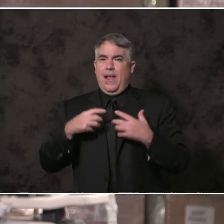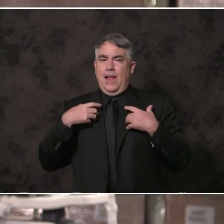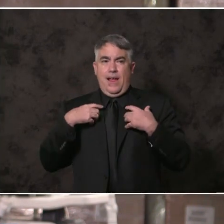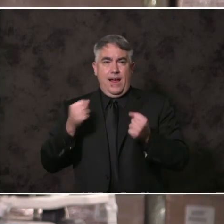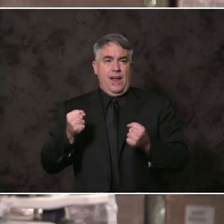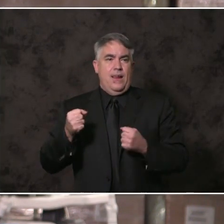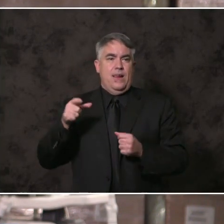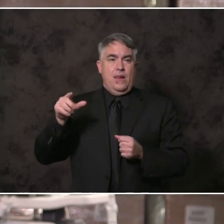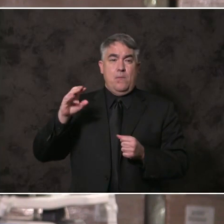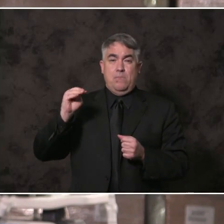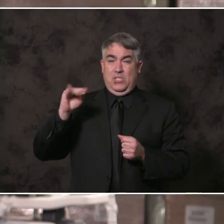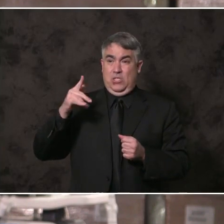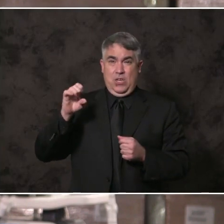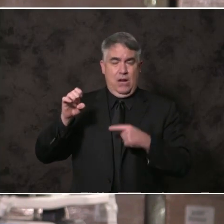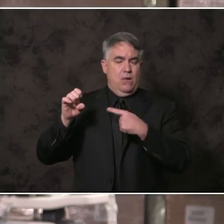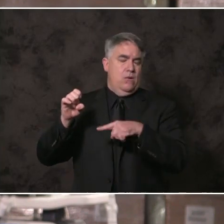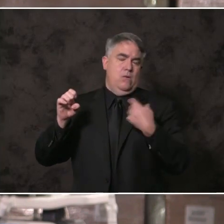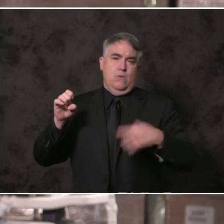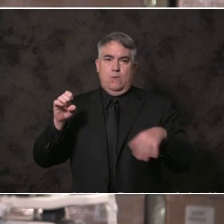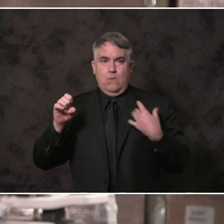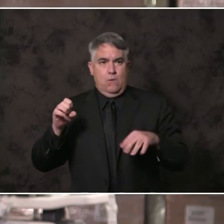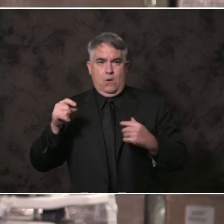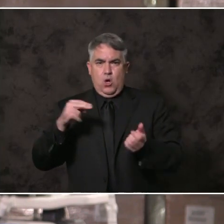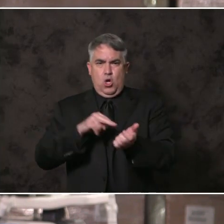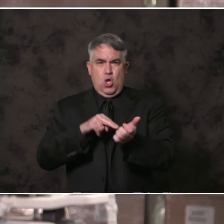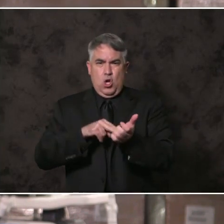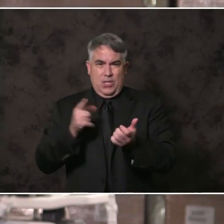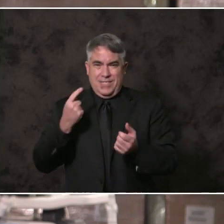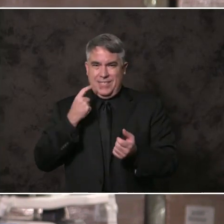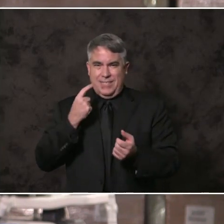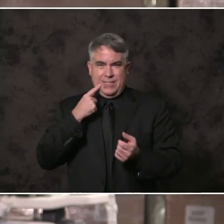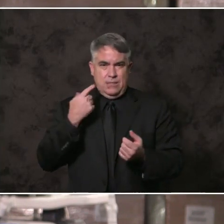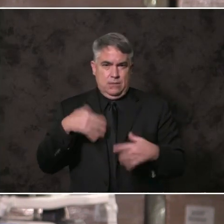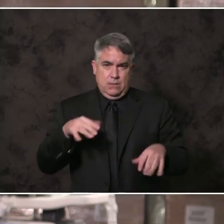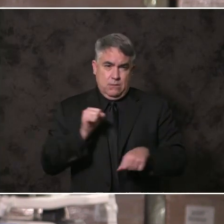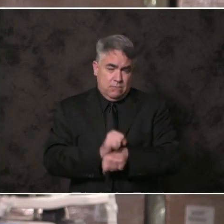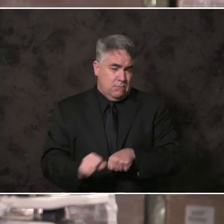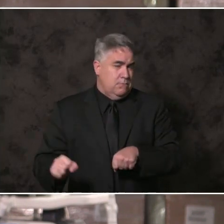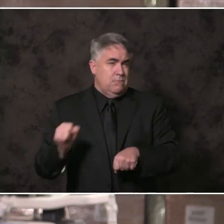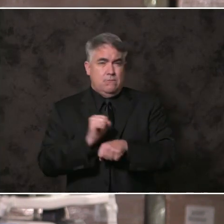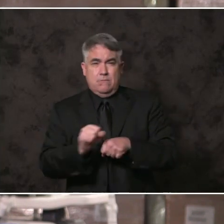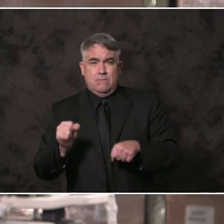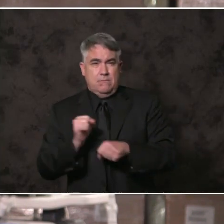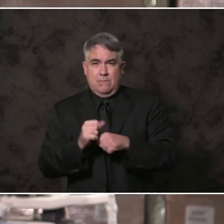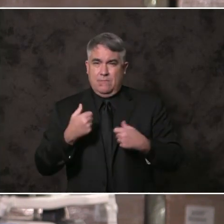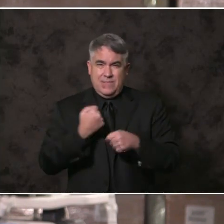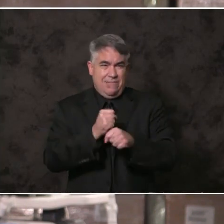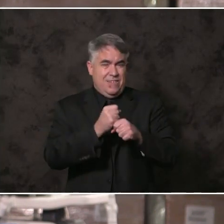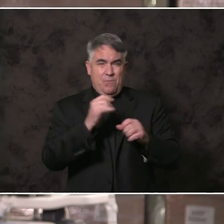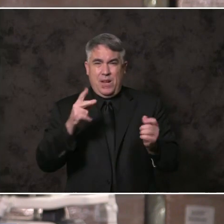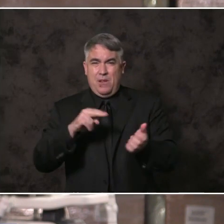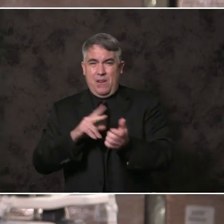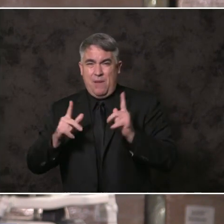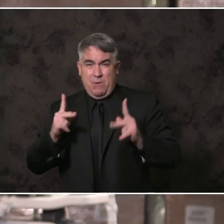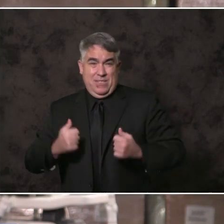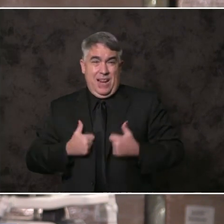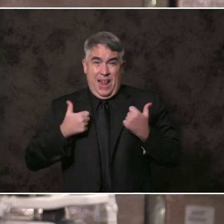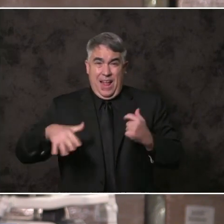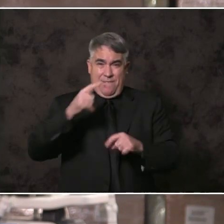a nurse who has spent a year fighting to save lives from COVID-19. She wowed us with the national anthem.